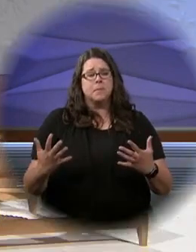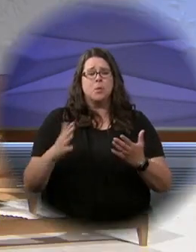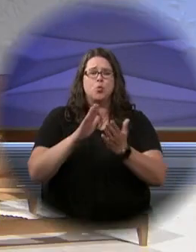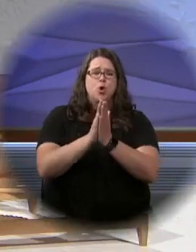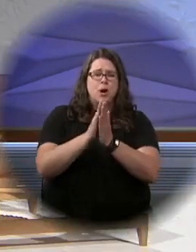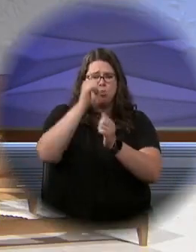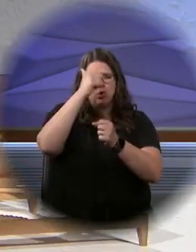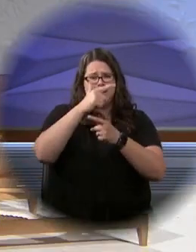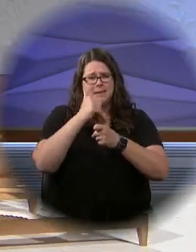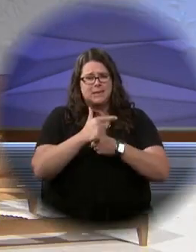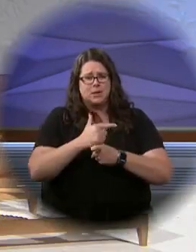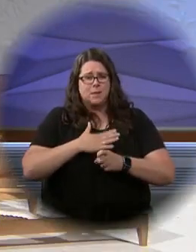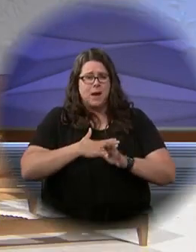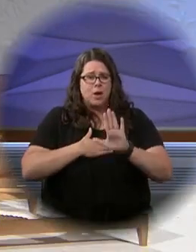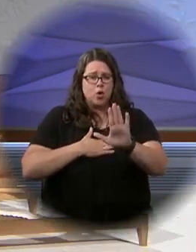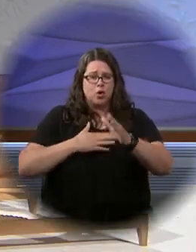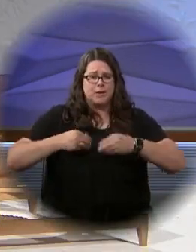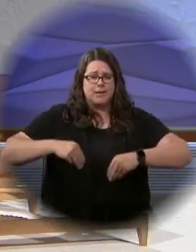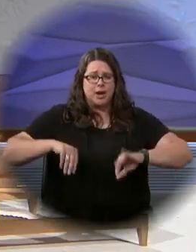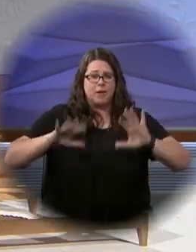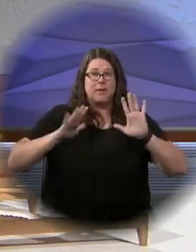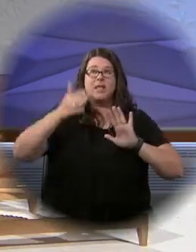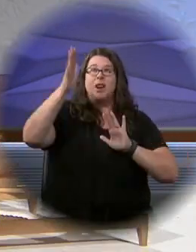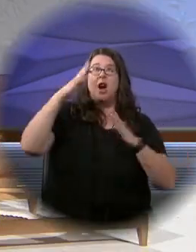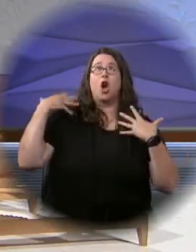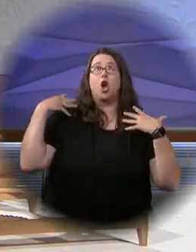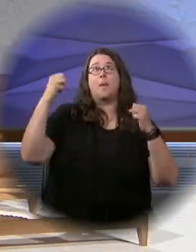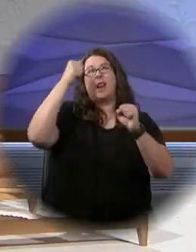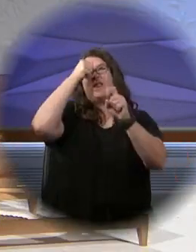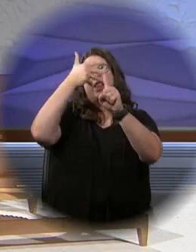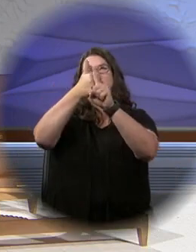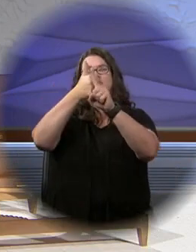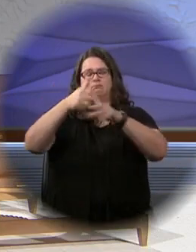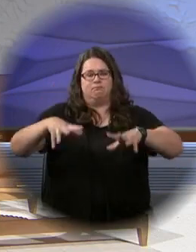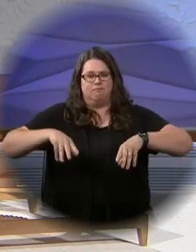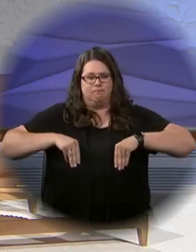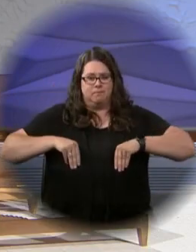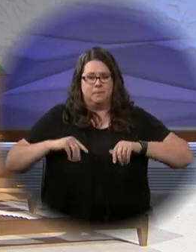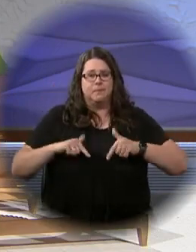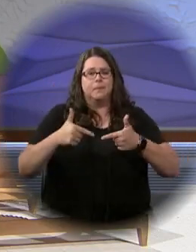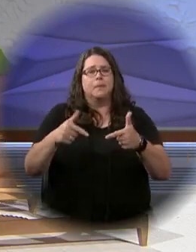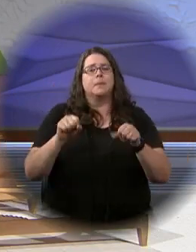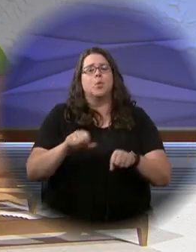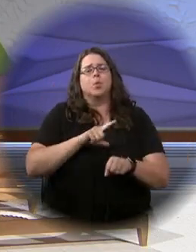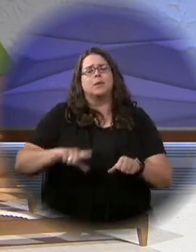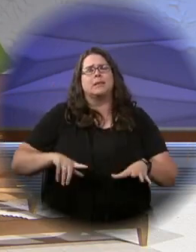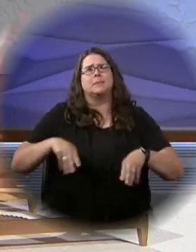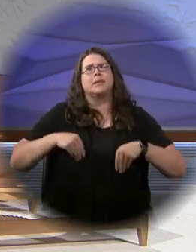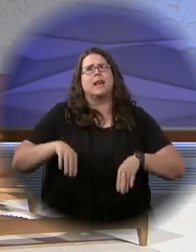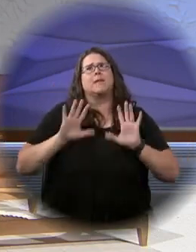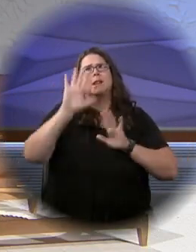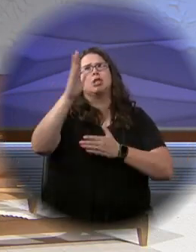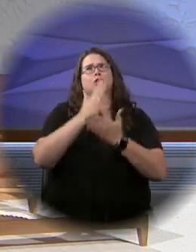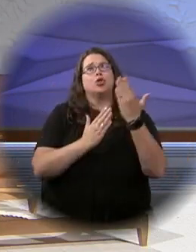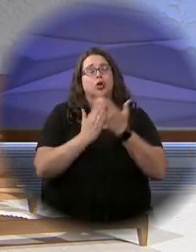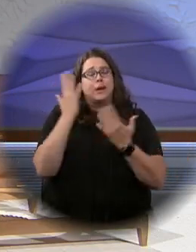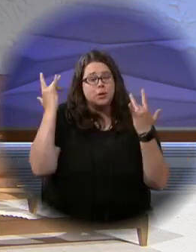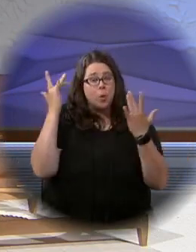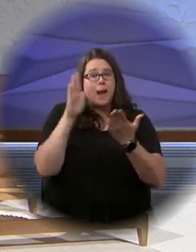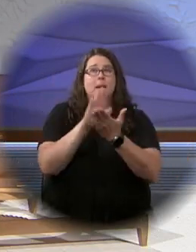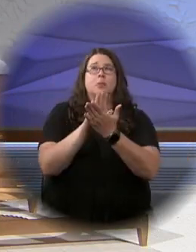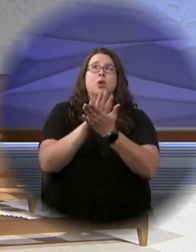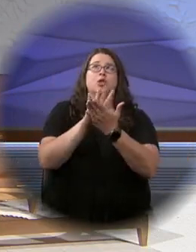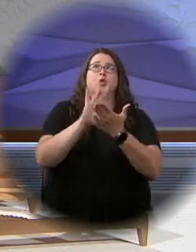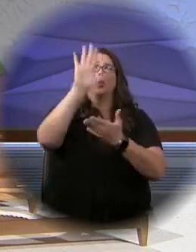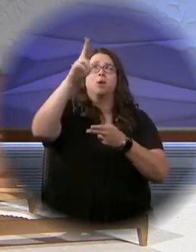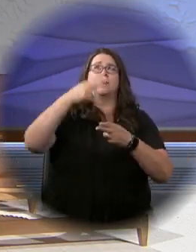Pray, brothers and sisters, that my sacrifice and yours may be acceptable to God, our almighty Father. May the Lord accept the sacrifice at your